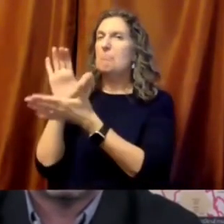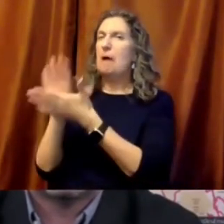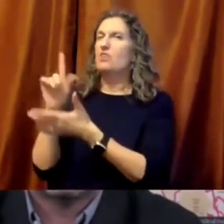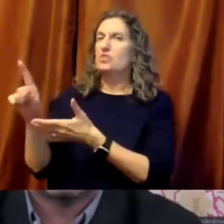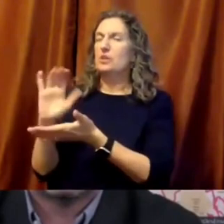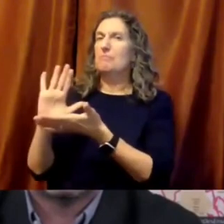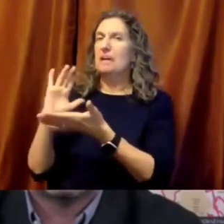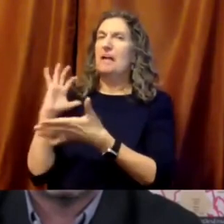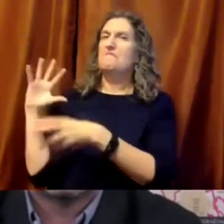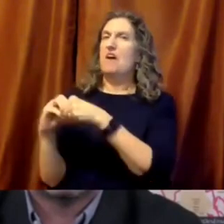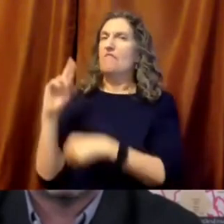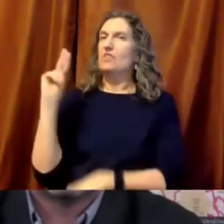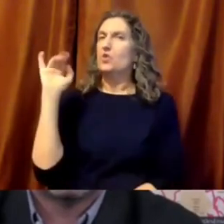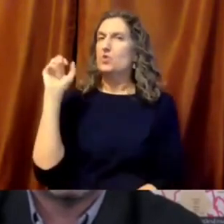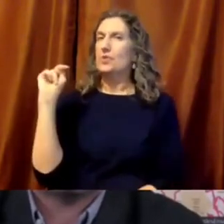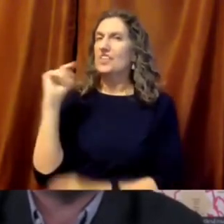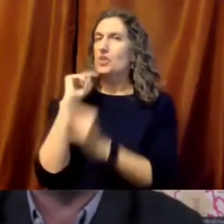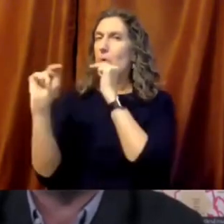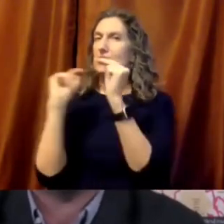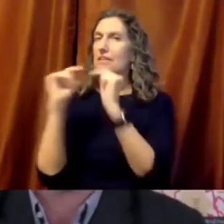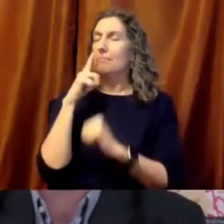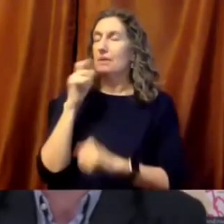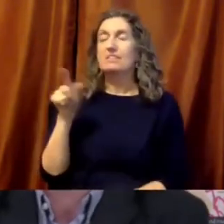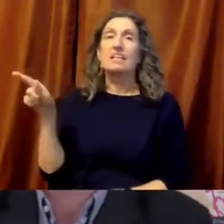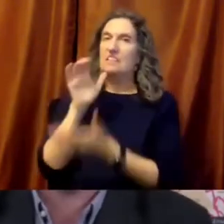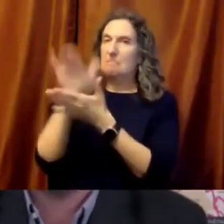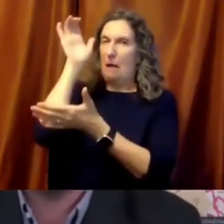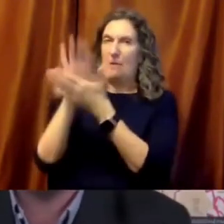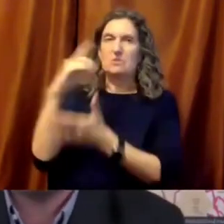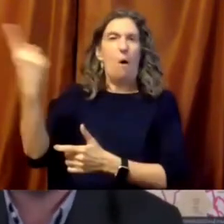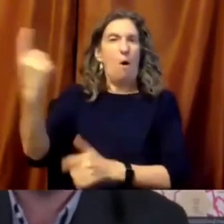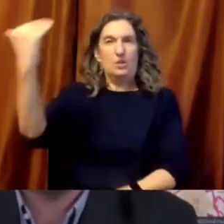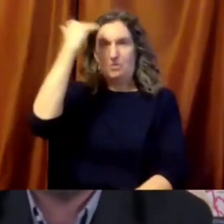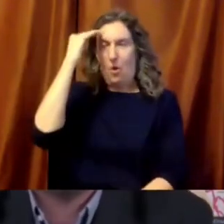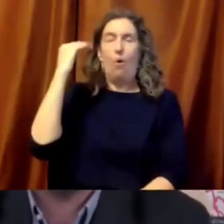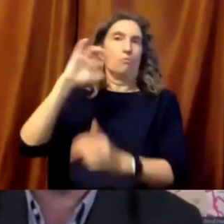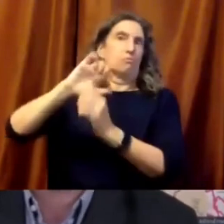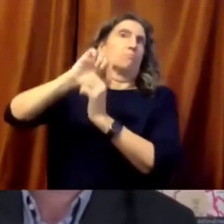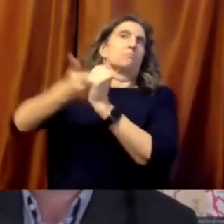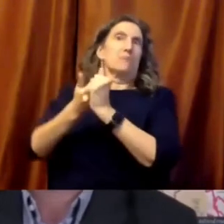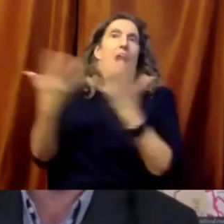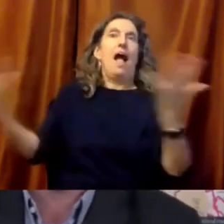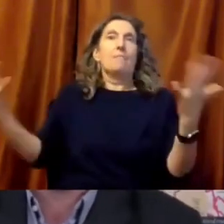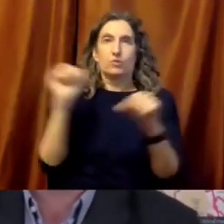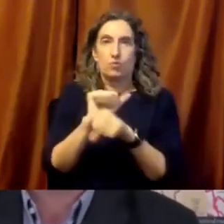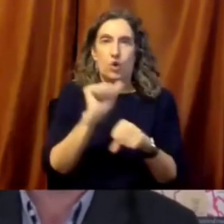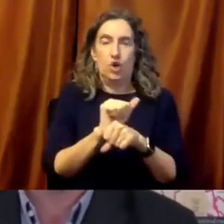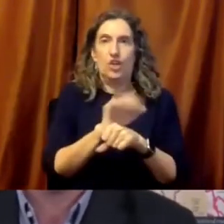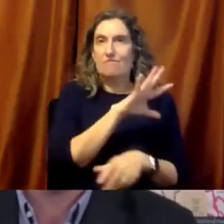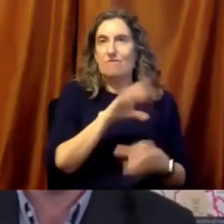spouses be on our bargaining teams because it's our spouses that know how much work we put into